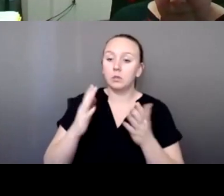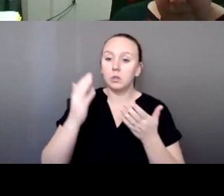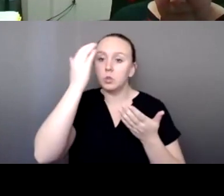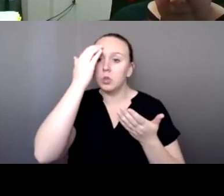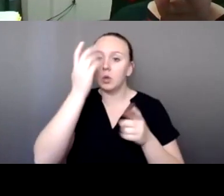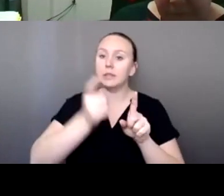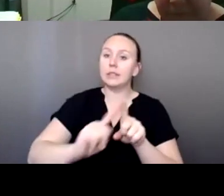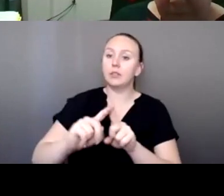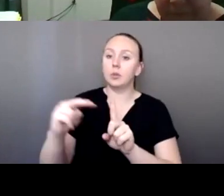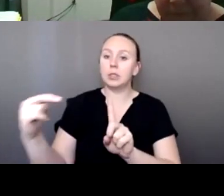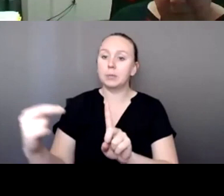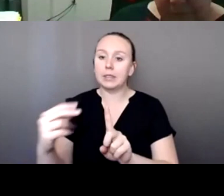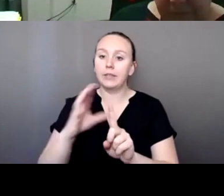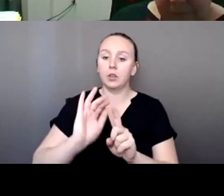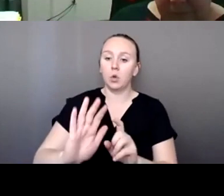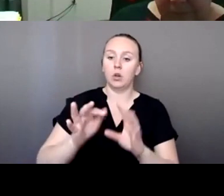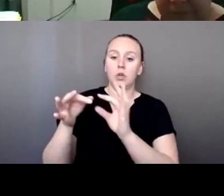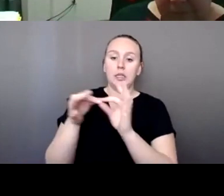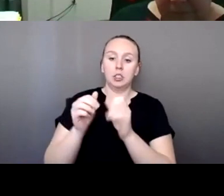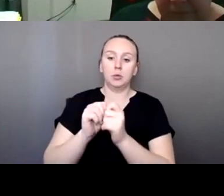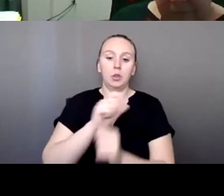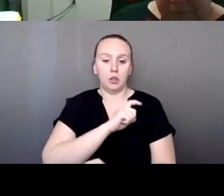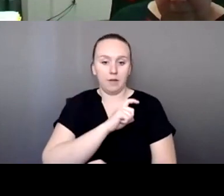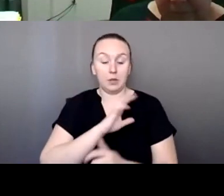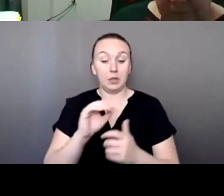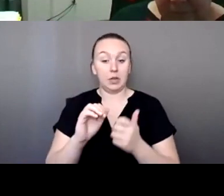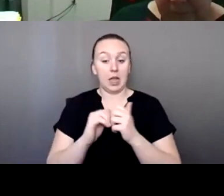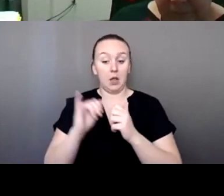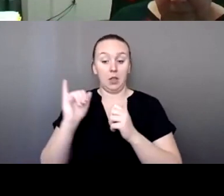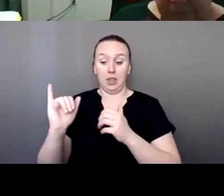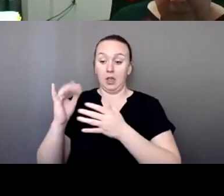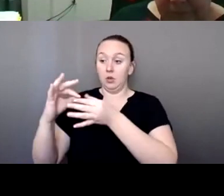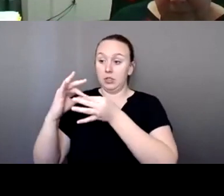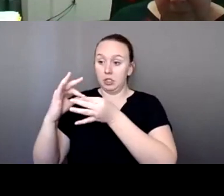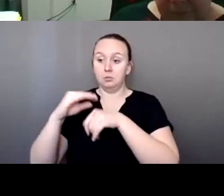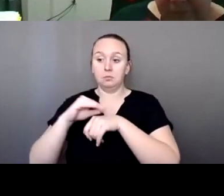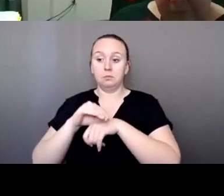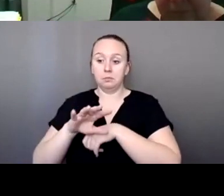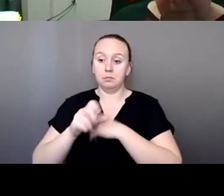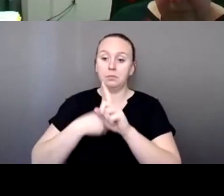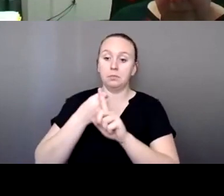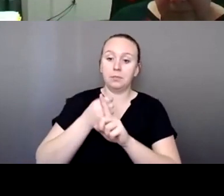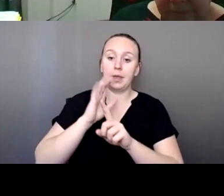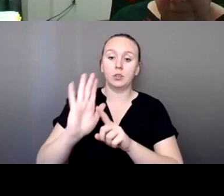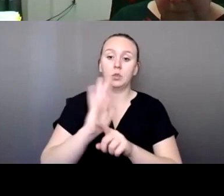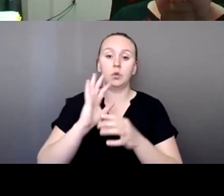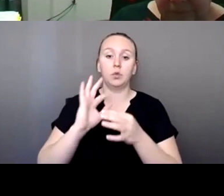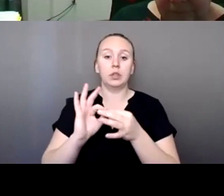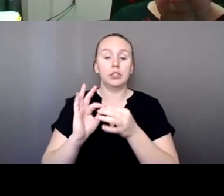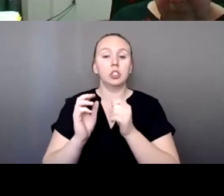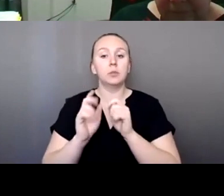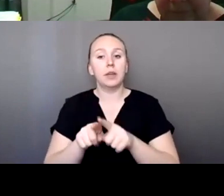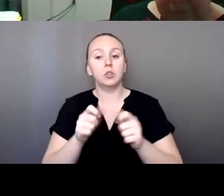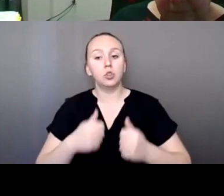relationships with law enforcement and how those relationships influence your experiences as survivors and survivor families. Um,